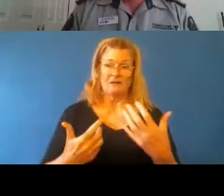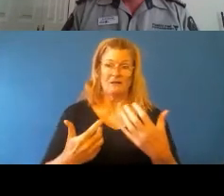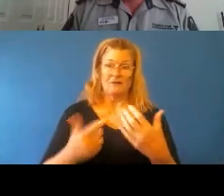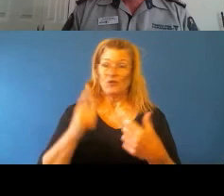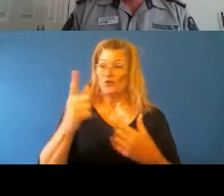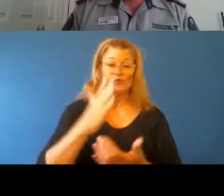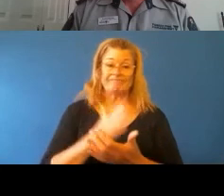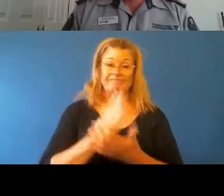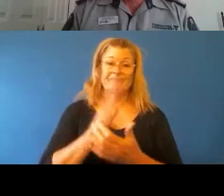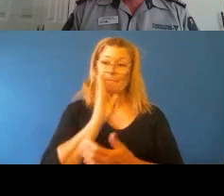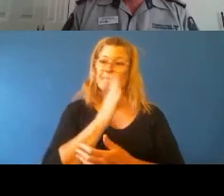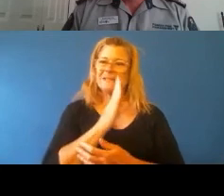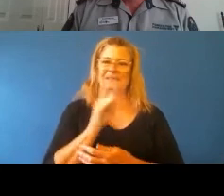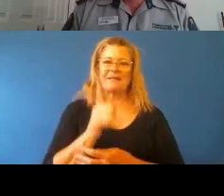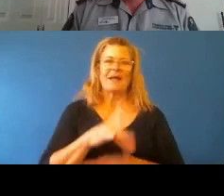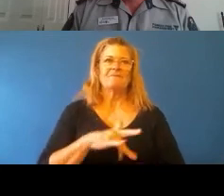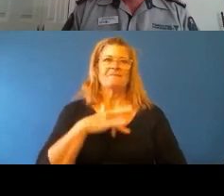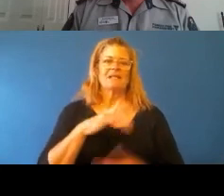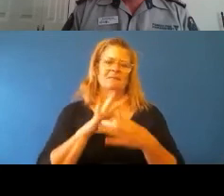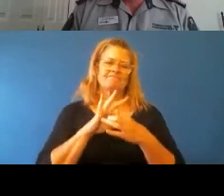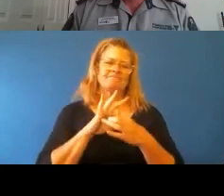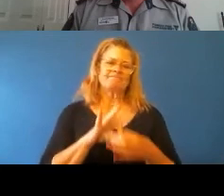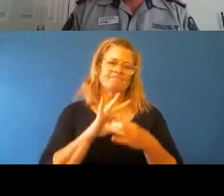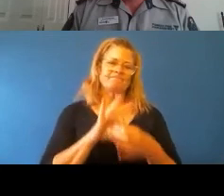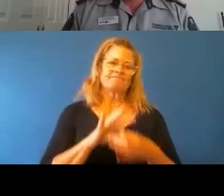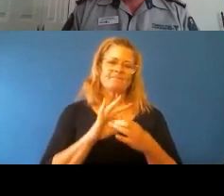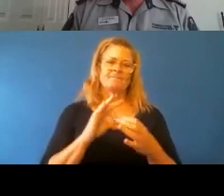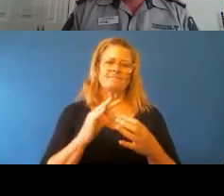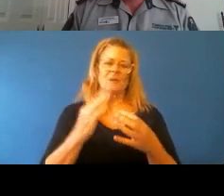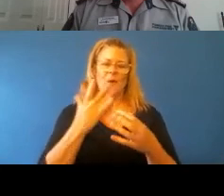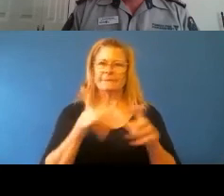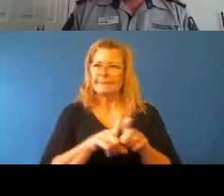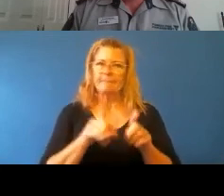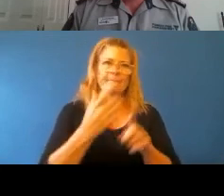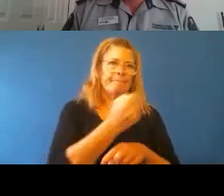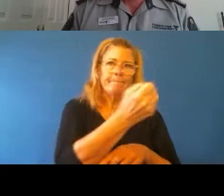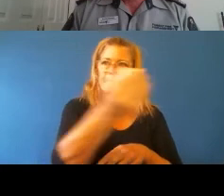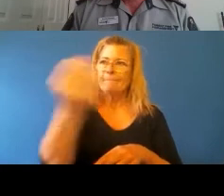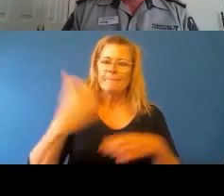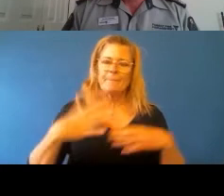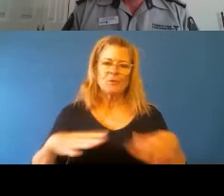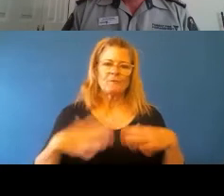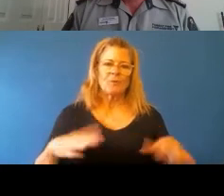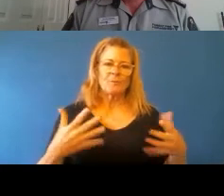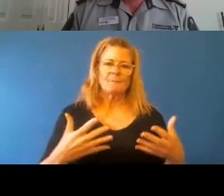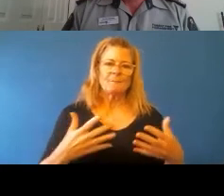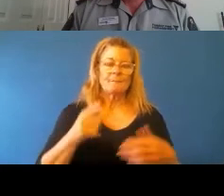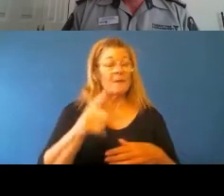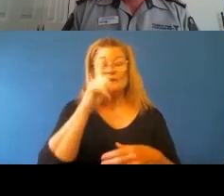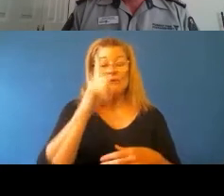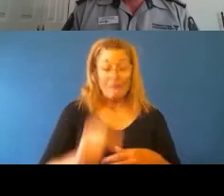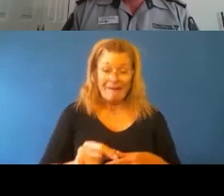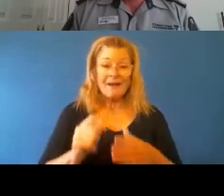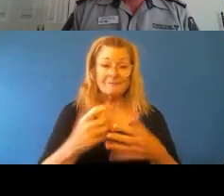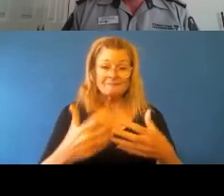you do miss that, but you can build that too within your own organizations and you can build it from the bottom up. So don't be afraid, the smallest change